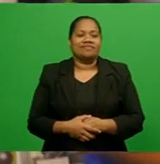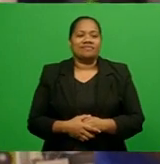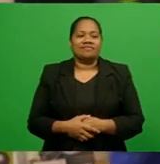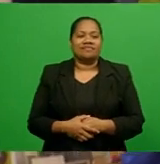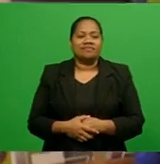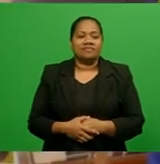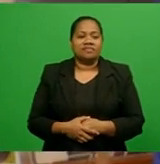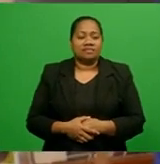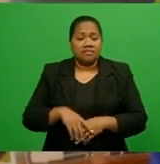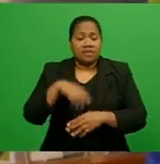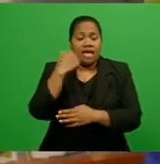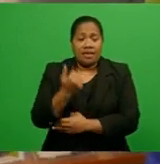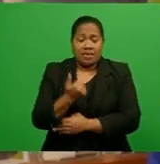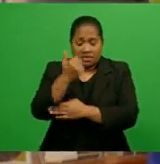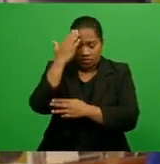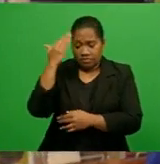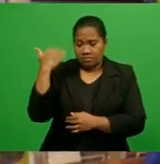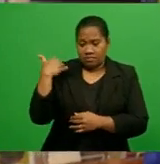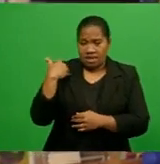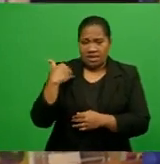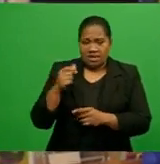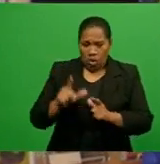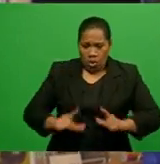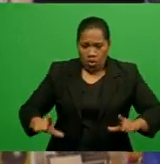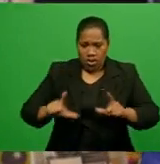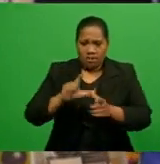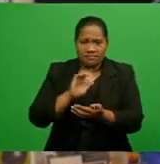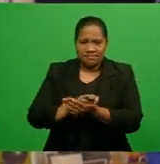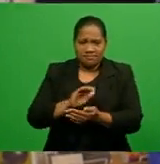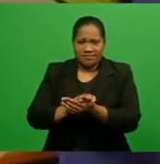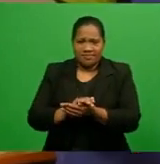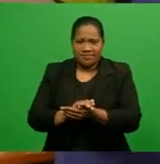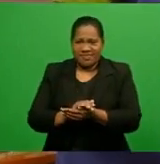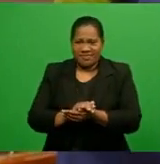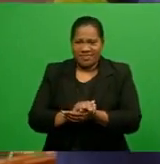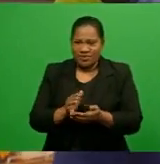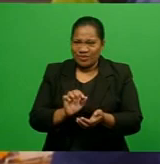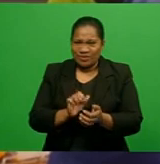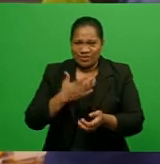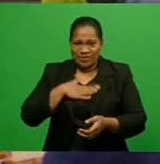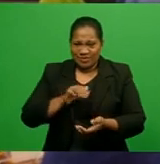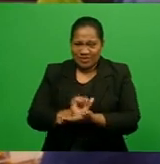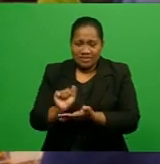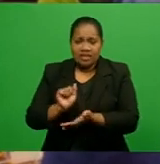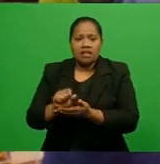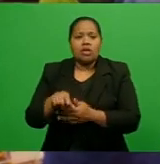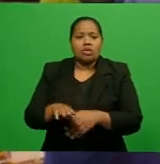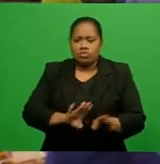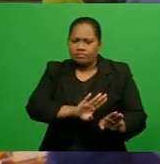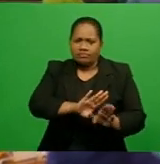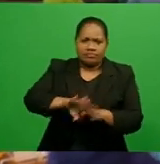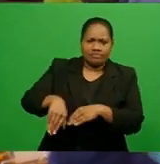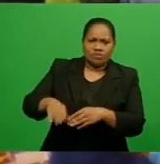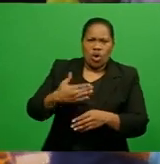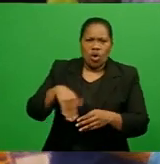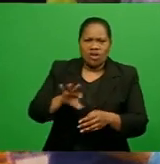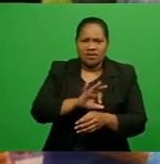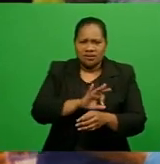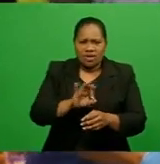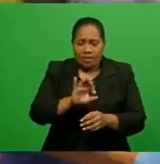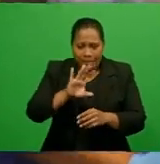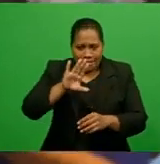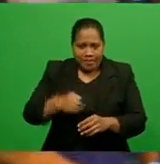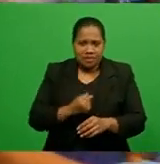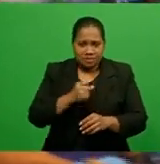reminding local kava dealers to abstain from any unethical way of conducting the business that can halt export and affects